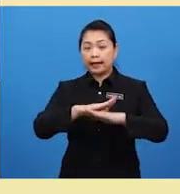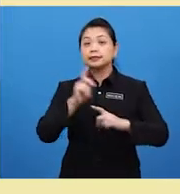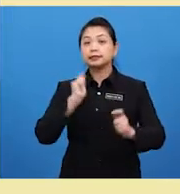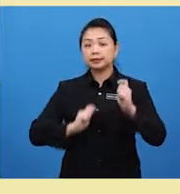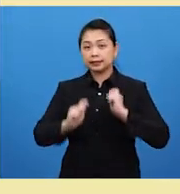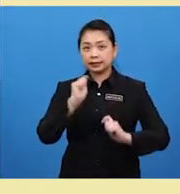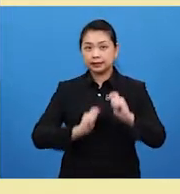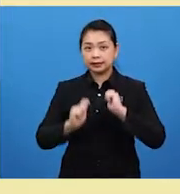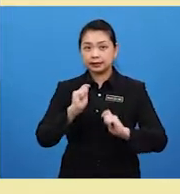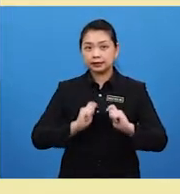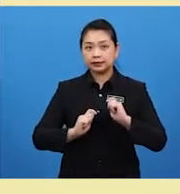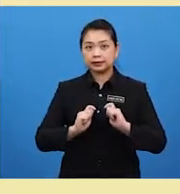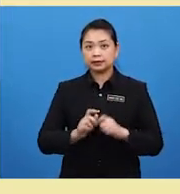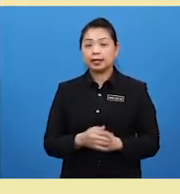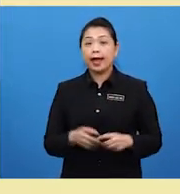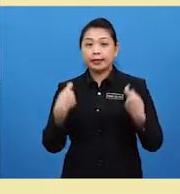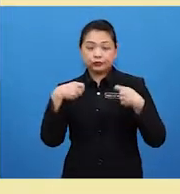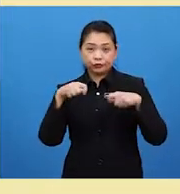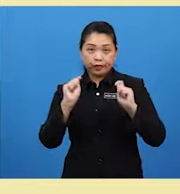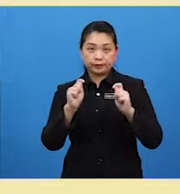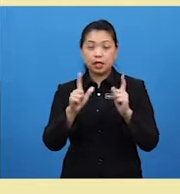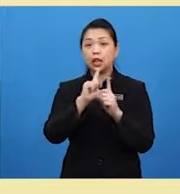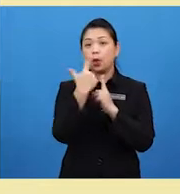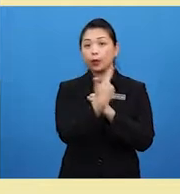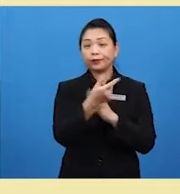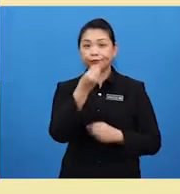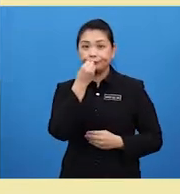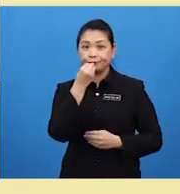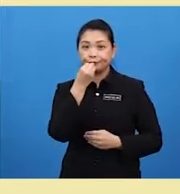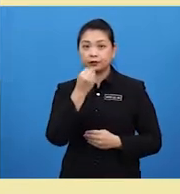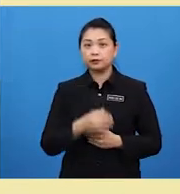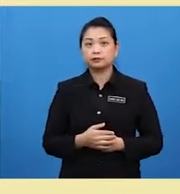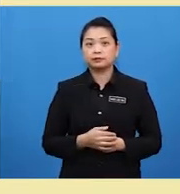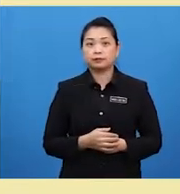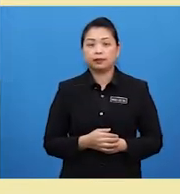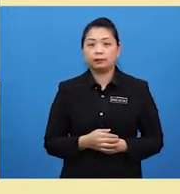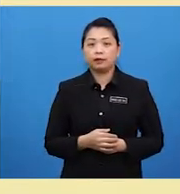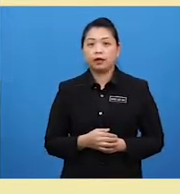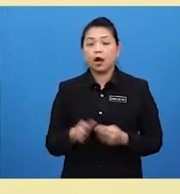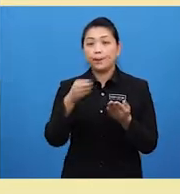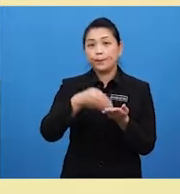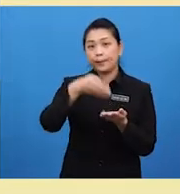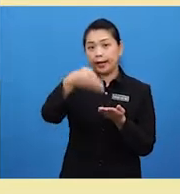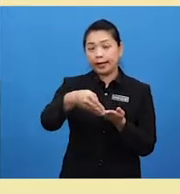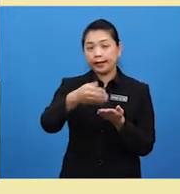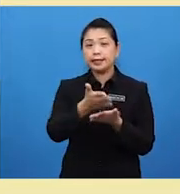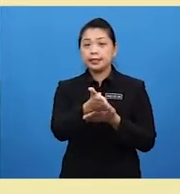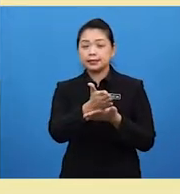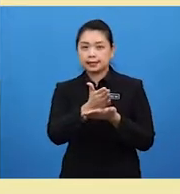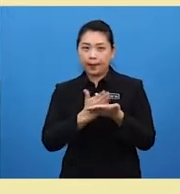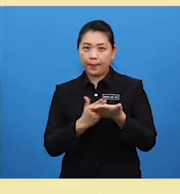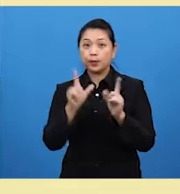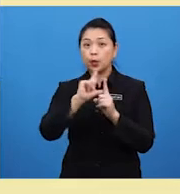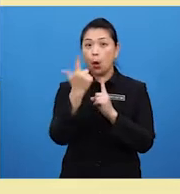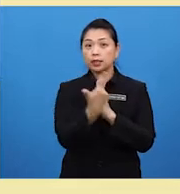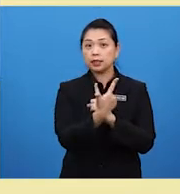can try some local foods. Or buy some local crafts at